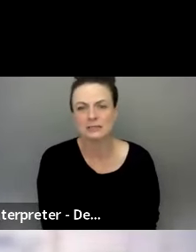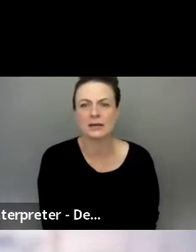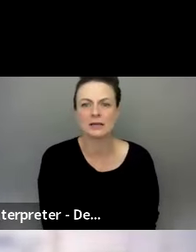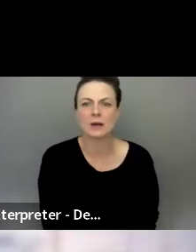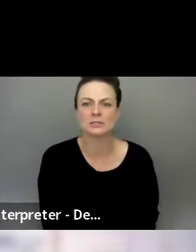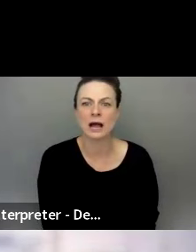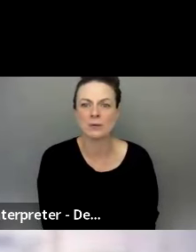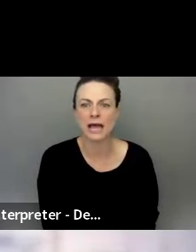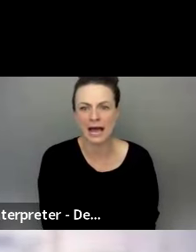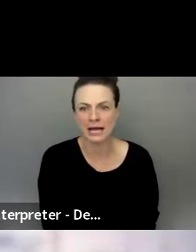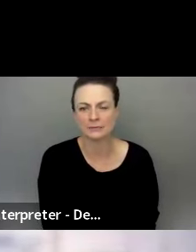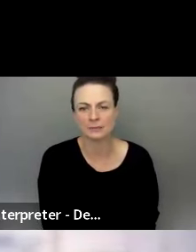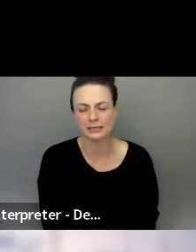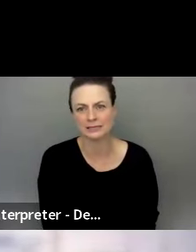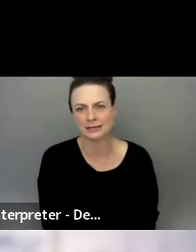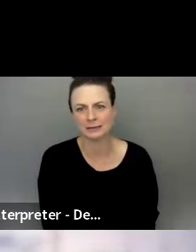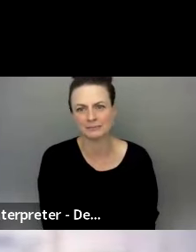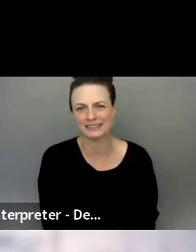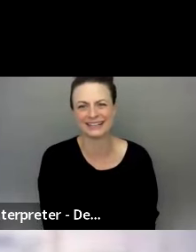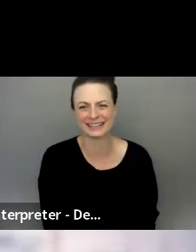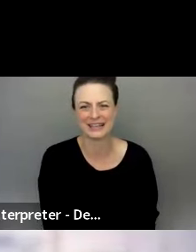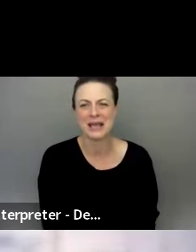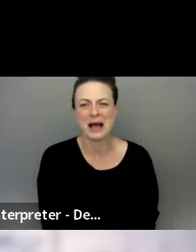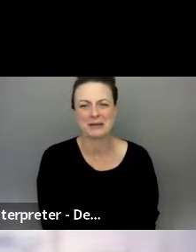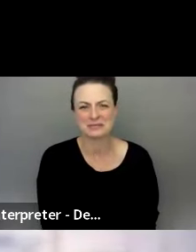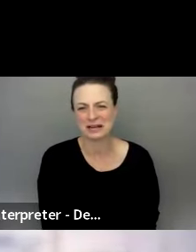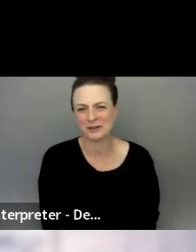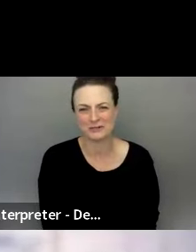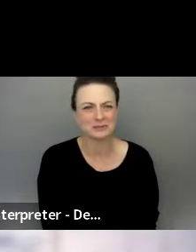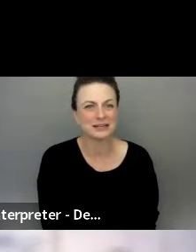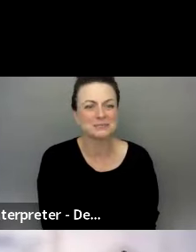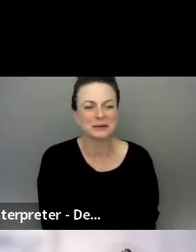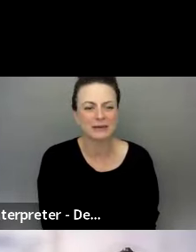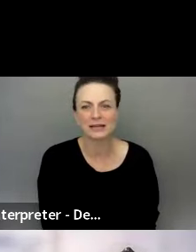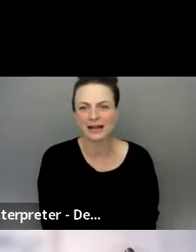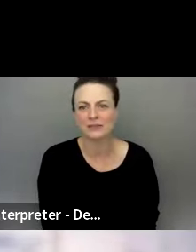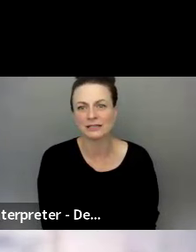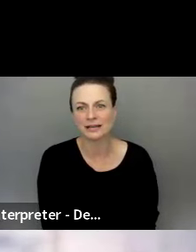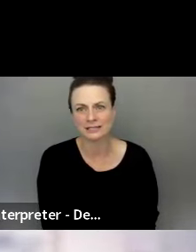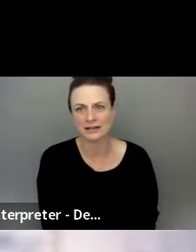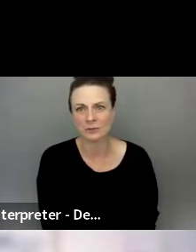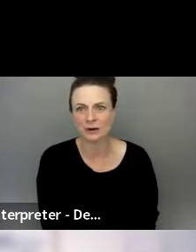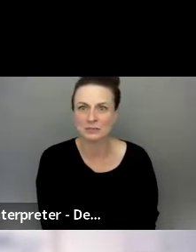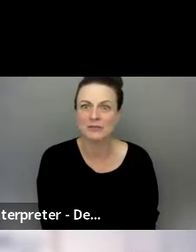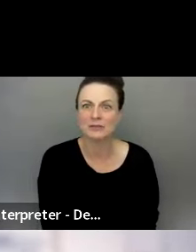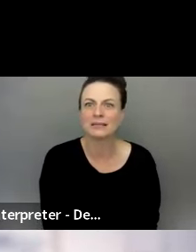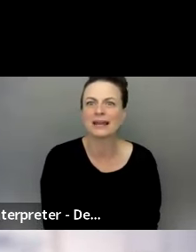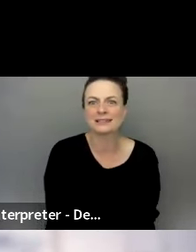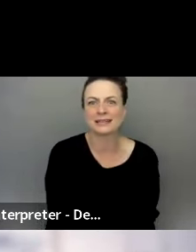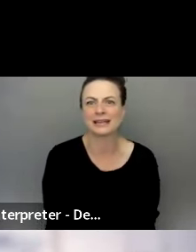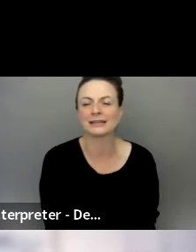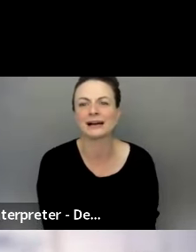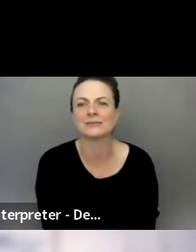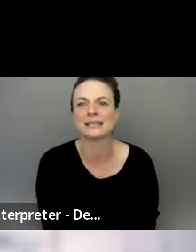officially. So anyway, so I would add, because I'm just kind of all over the place, but I would add that, yes, it's Deaf Awareness Month.